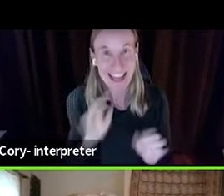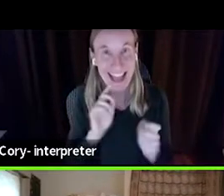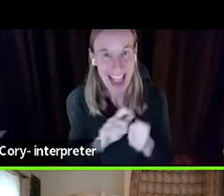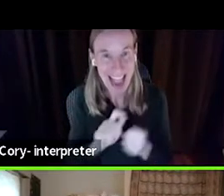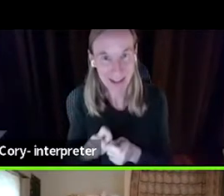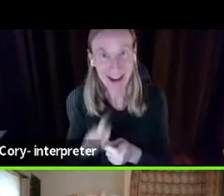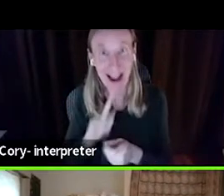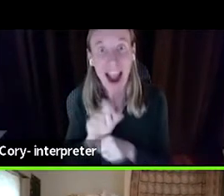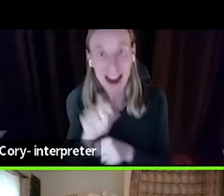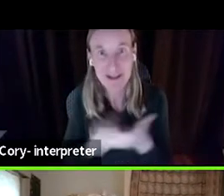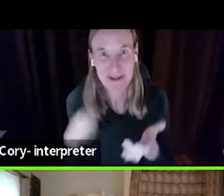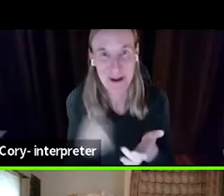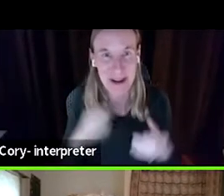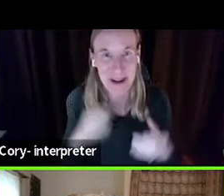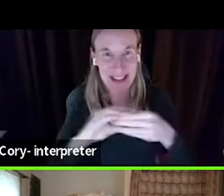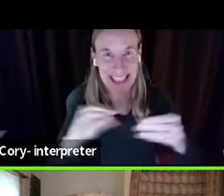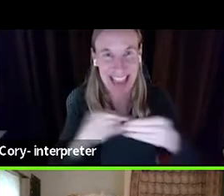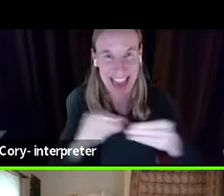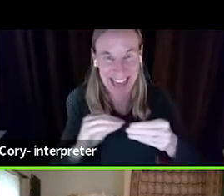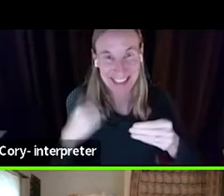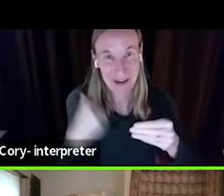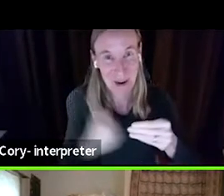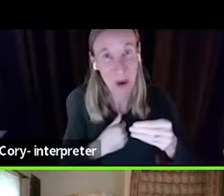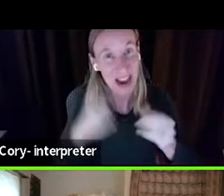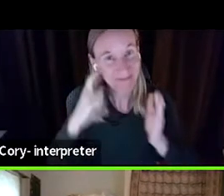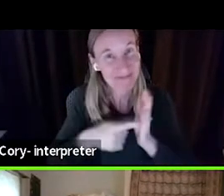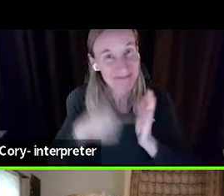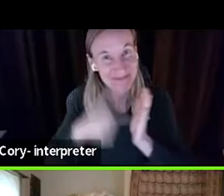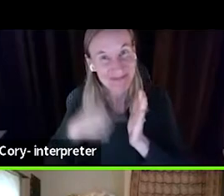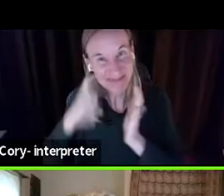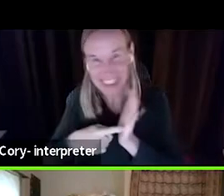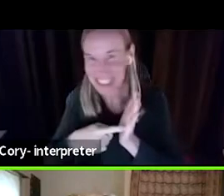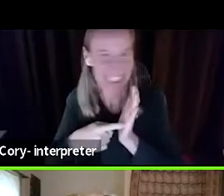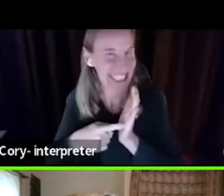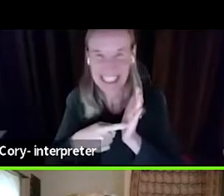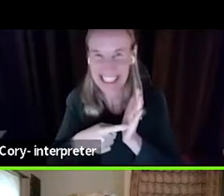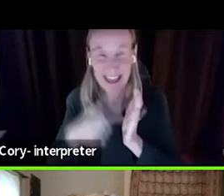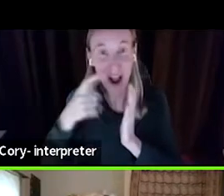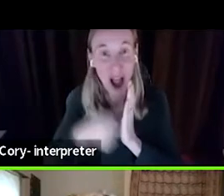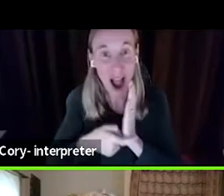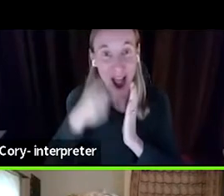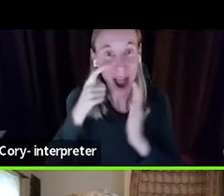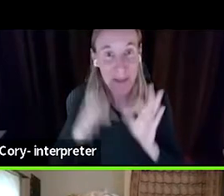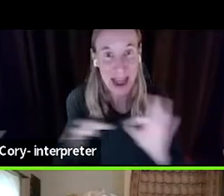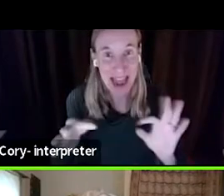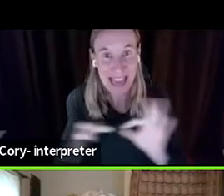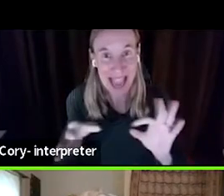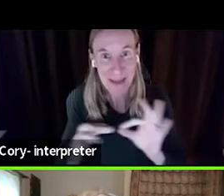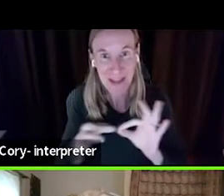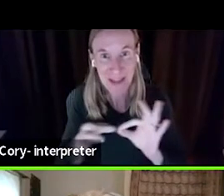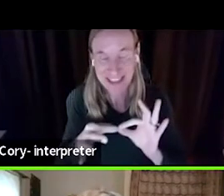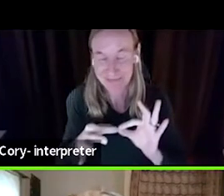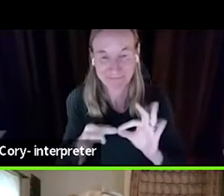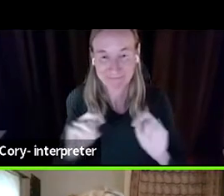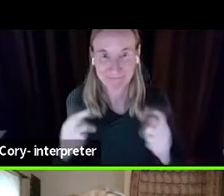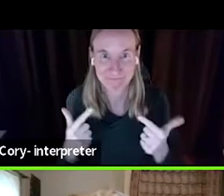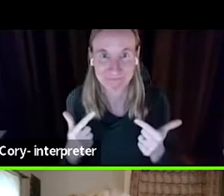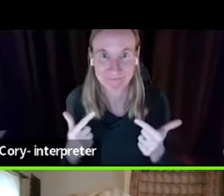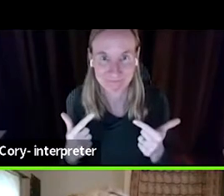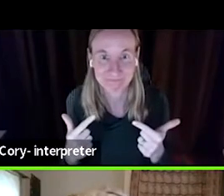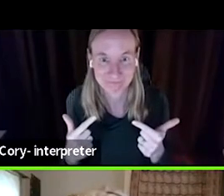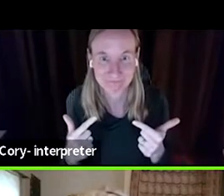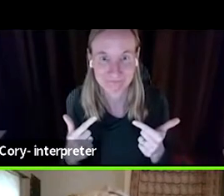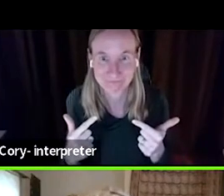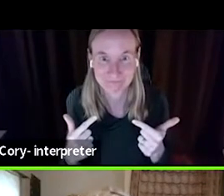what we're saying because we've had instances where the standard closed captioning that just happens